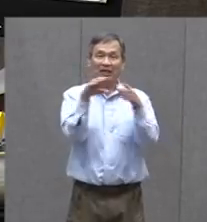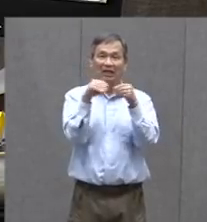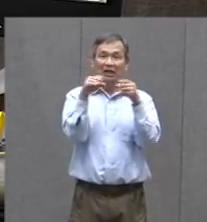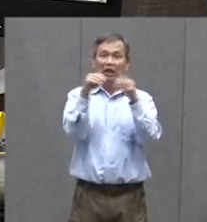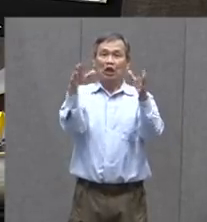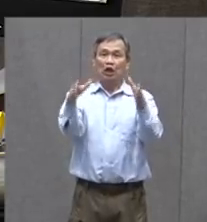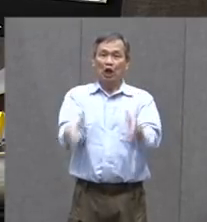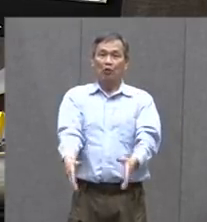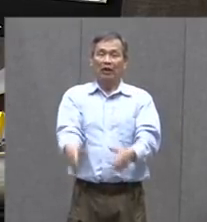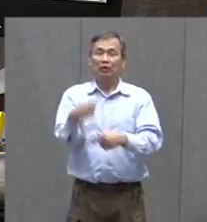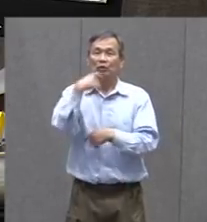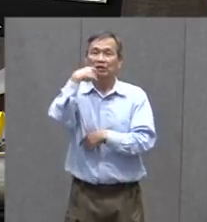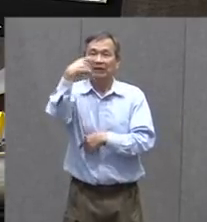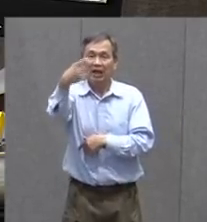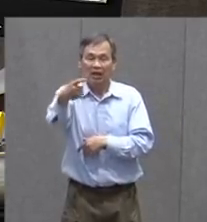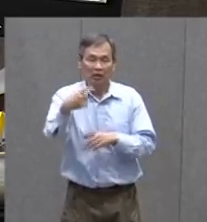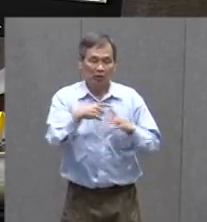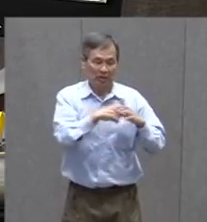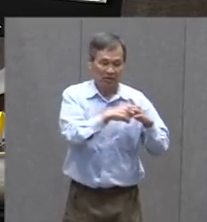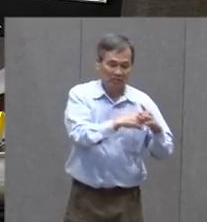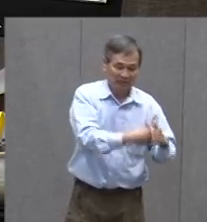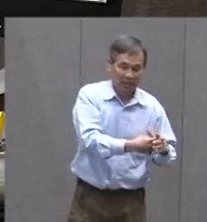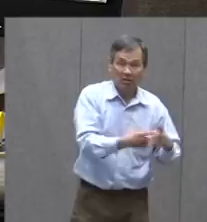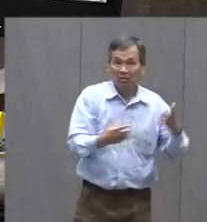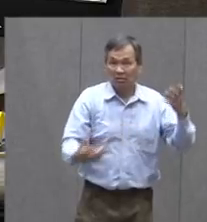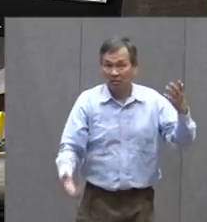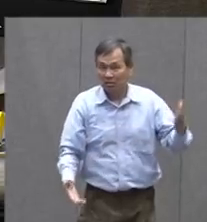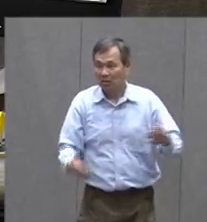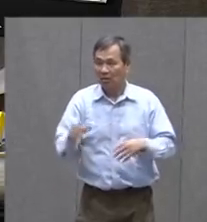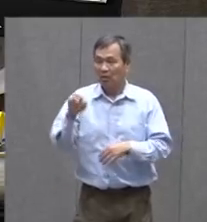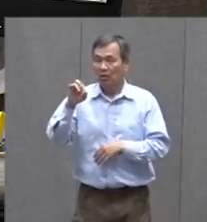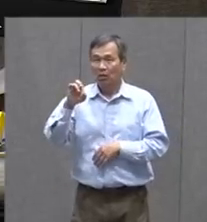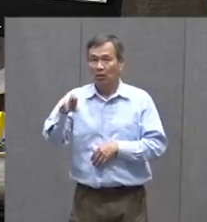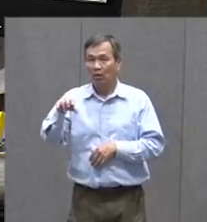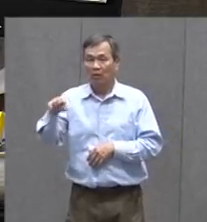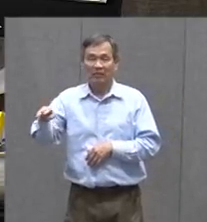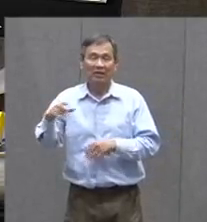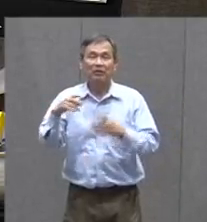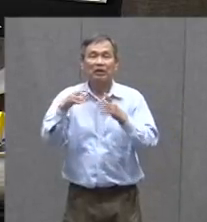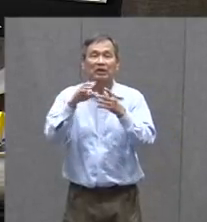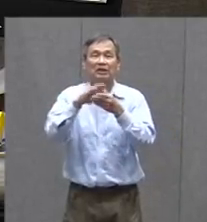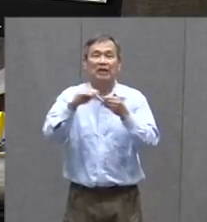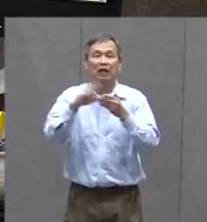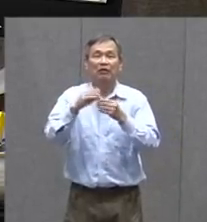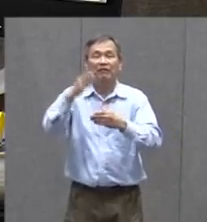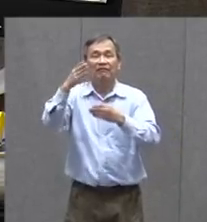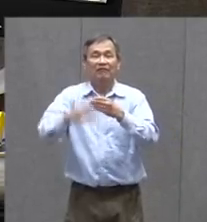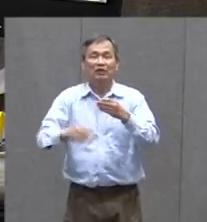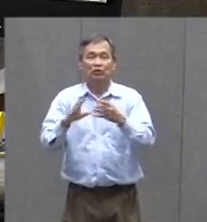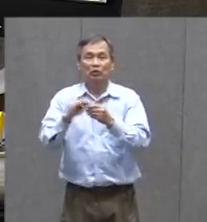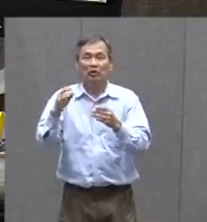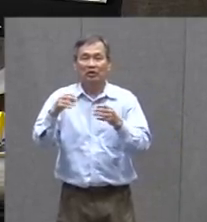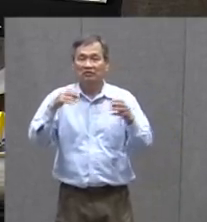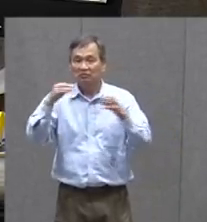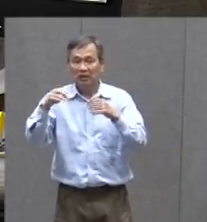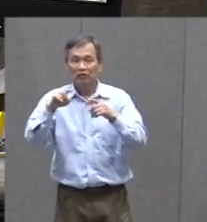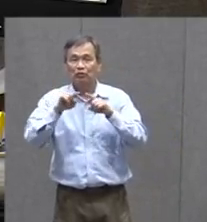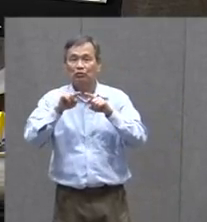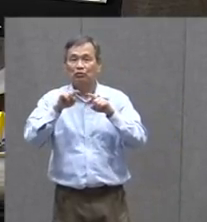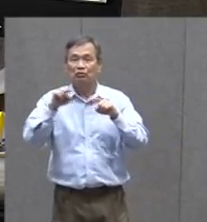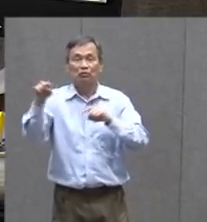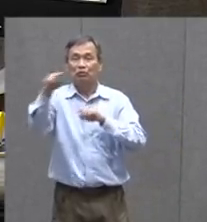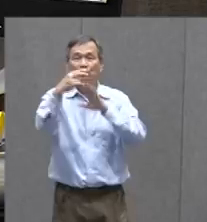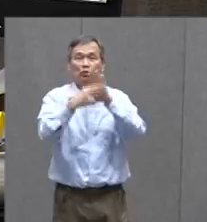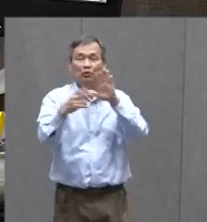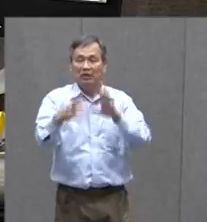Happen At The Very Beginning Your Narrator May Be The Person Who Closes Out Your Story And Says Okay At The Very